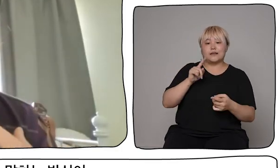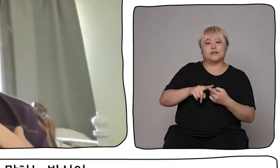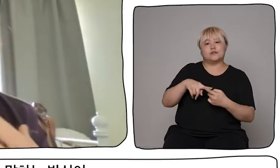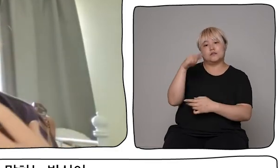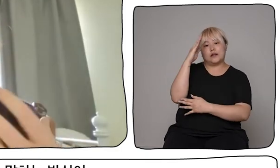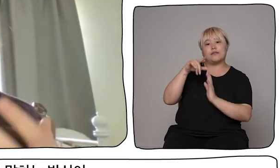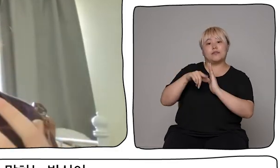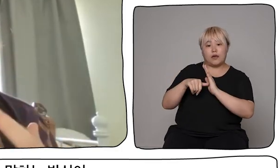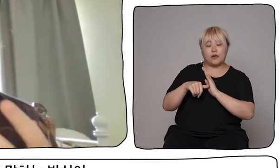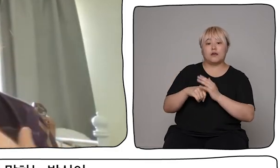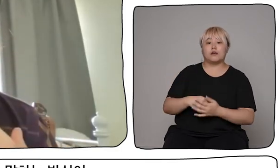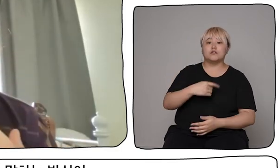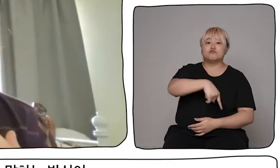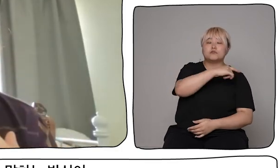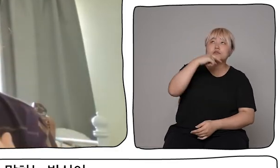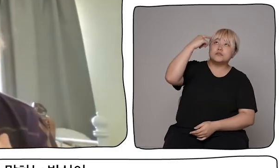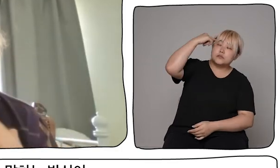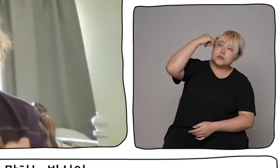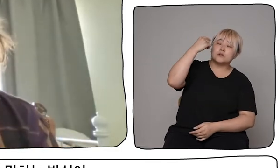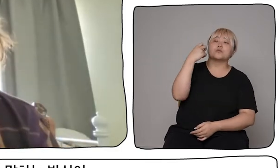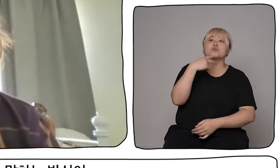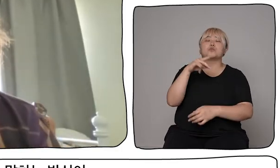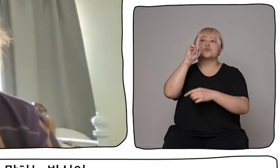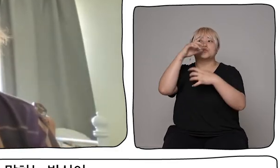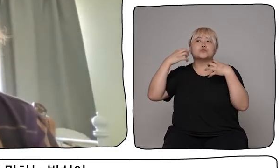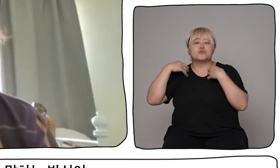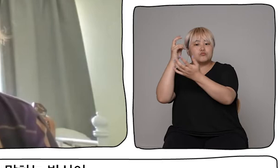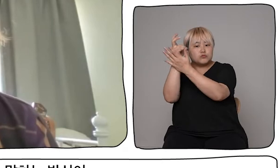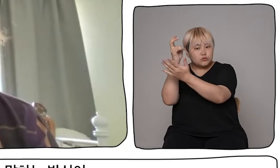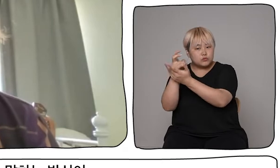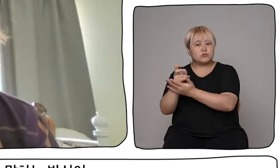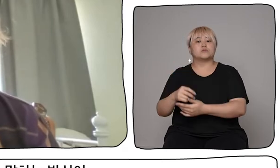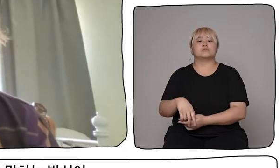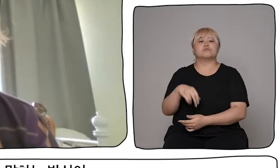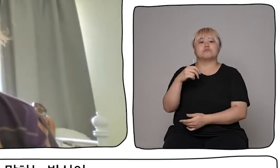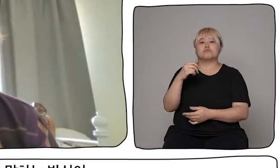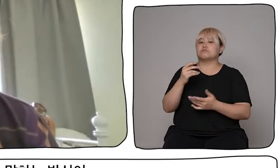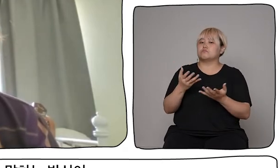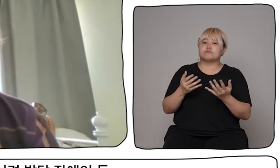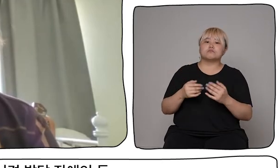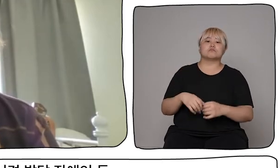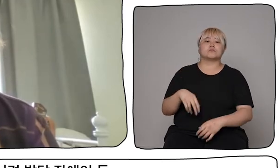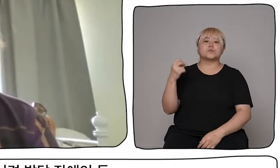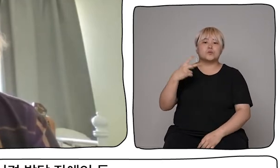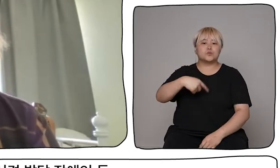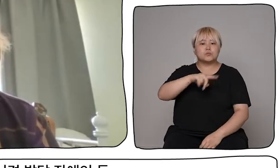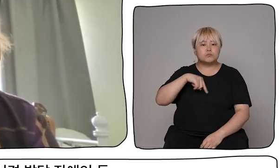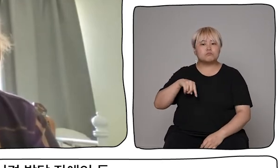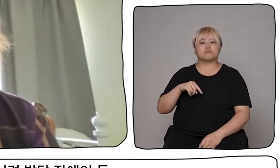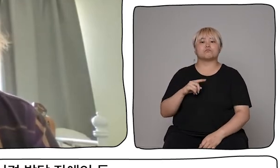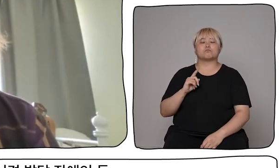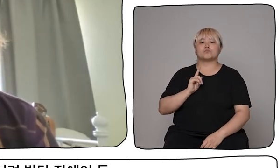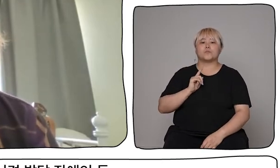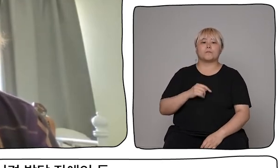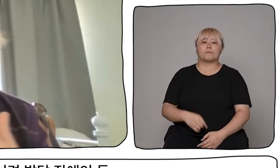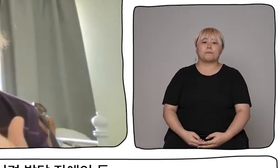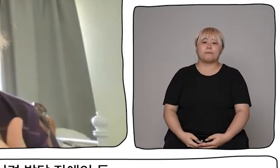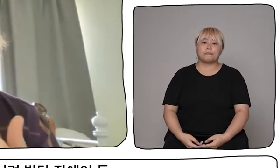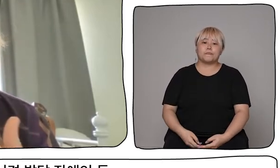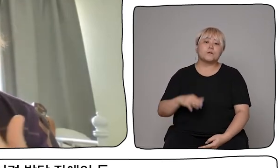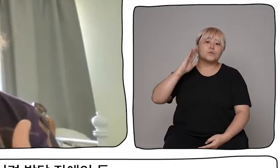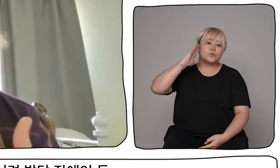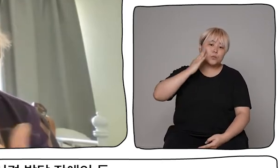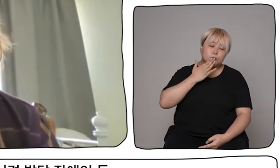and how that impacts the way that we think or the policies that our governments make or the way that we behave when